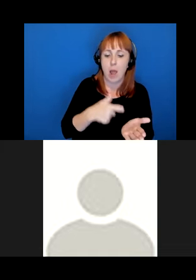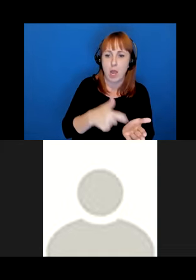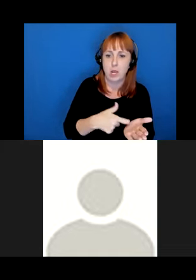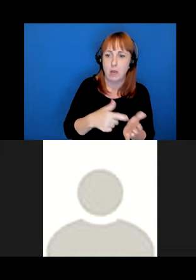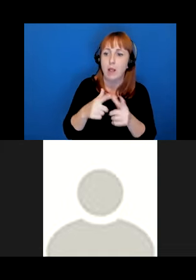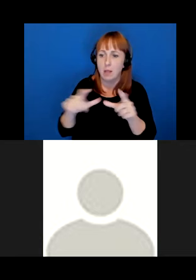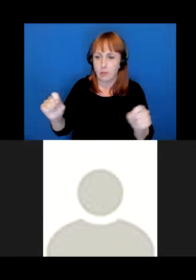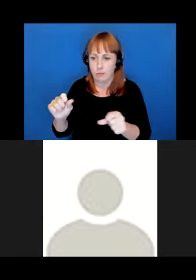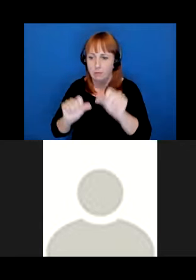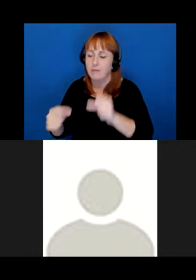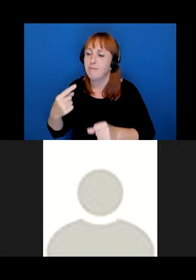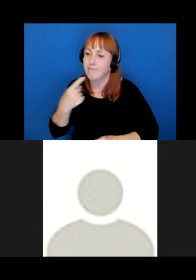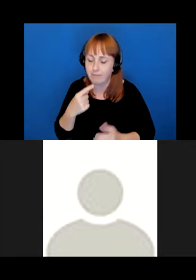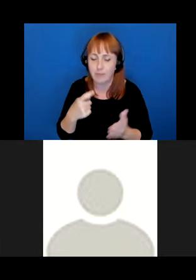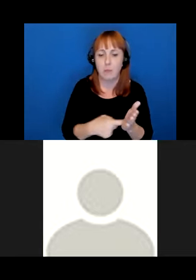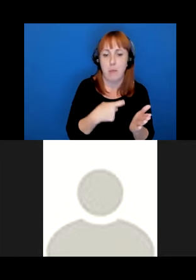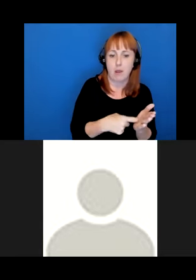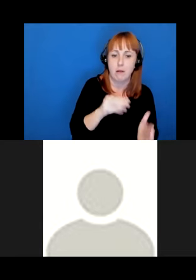What does this word suggest?